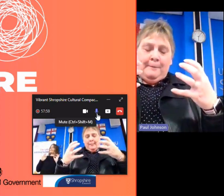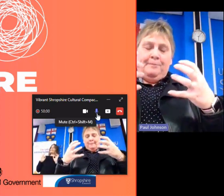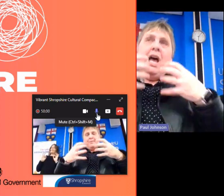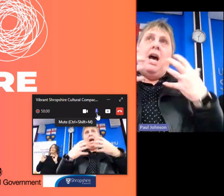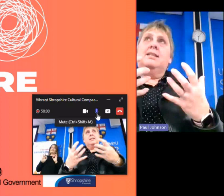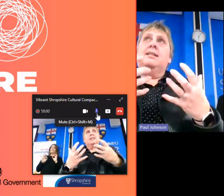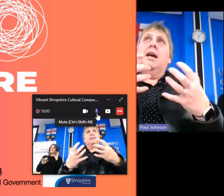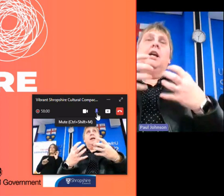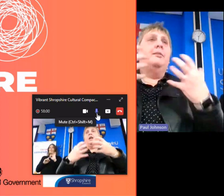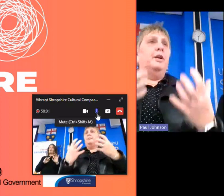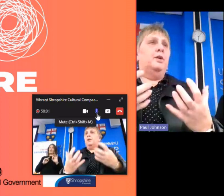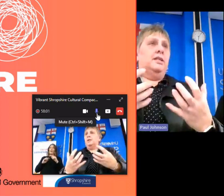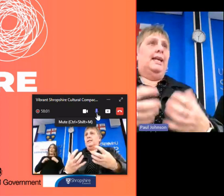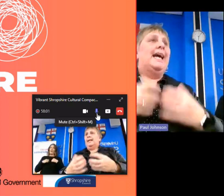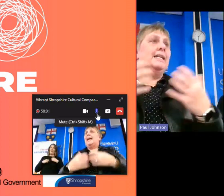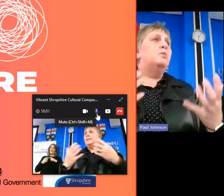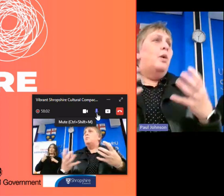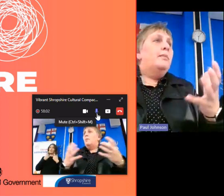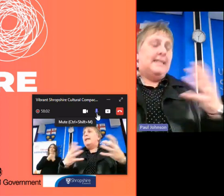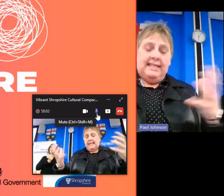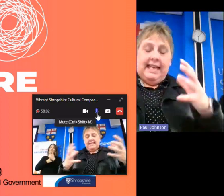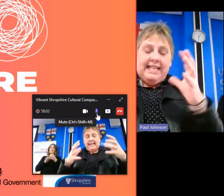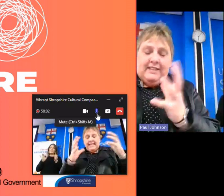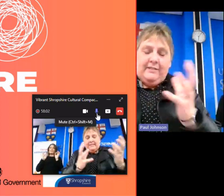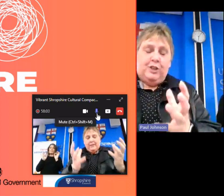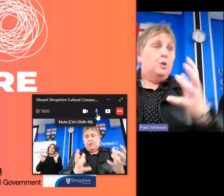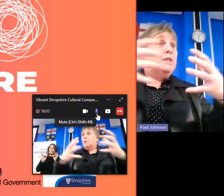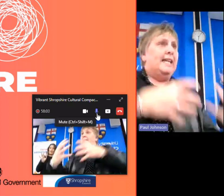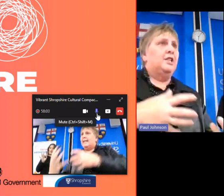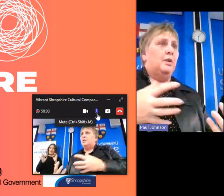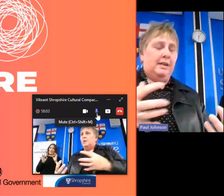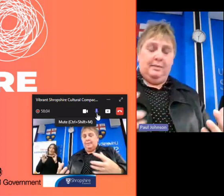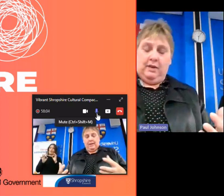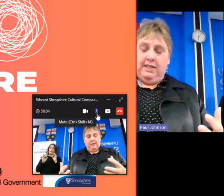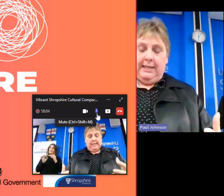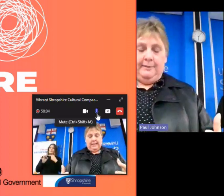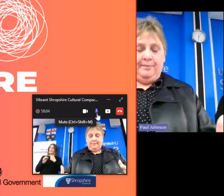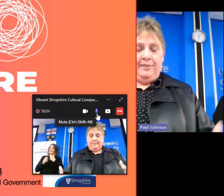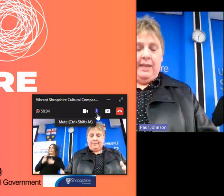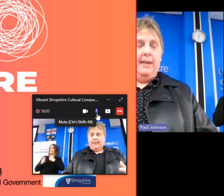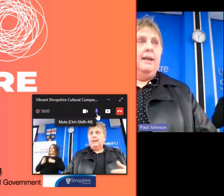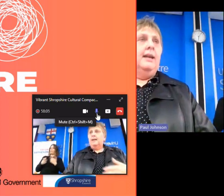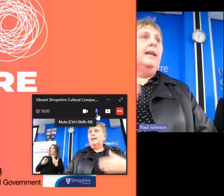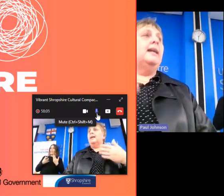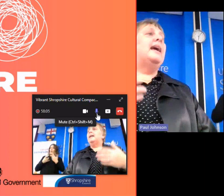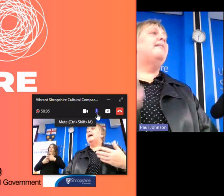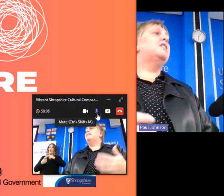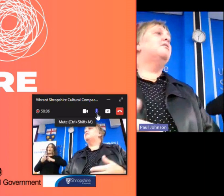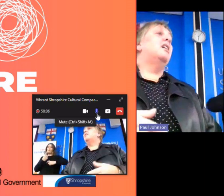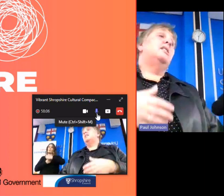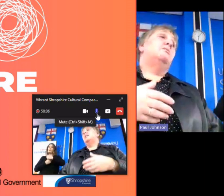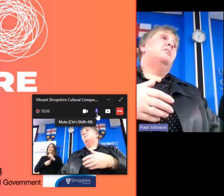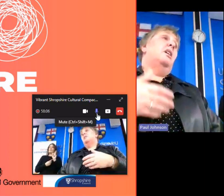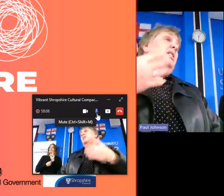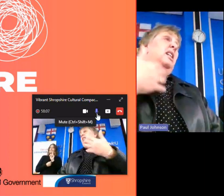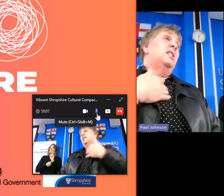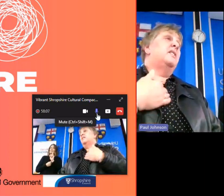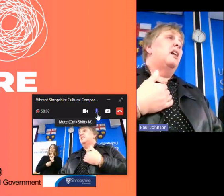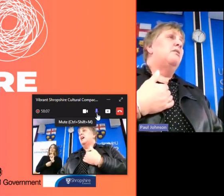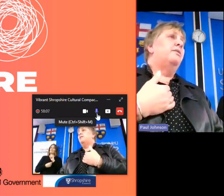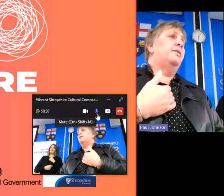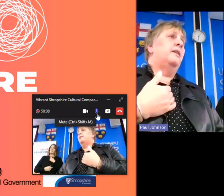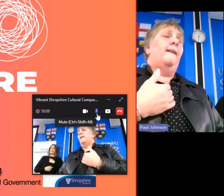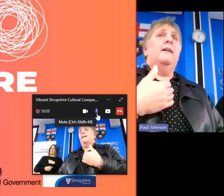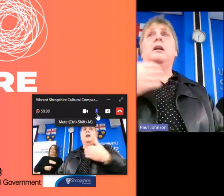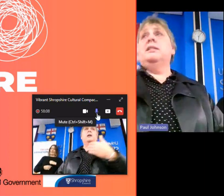makes us a community and what makes us individuals into a community it can characterize our